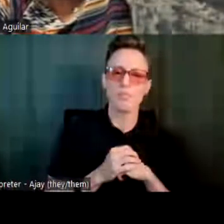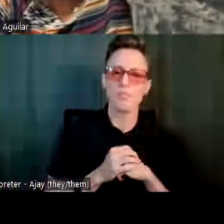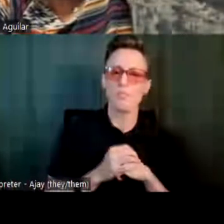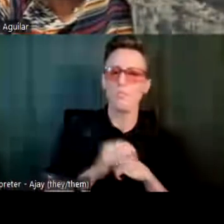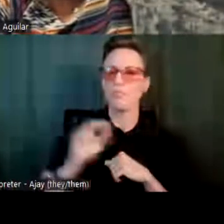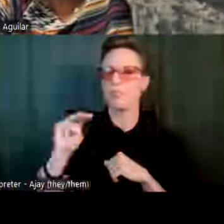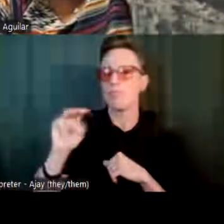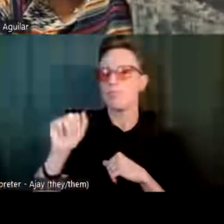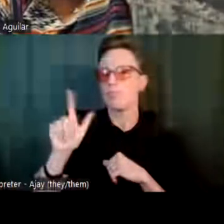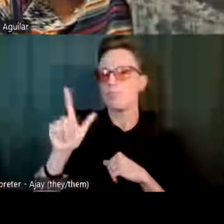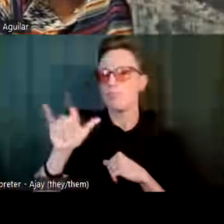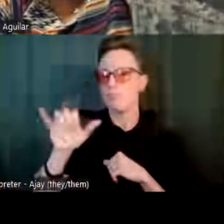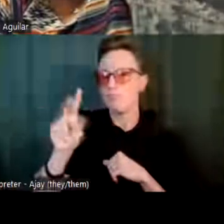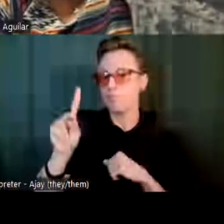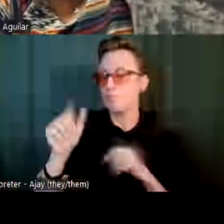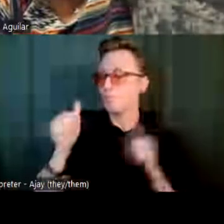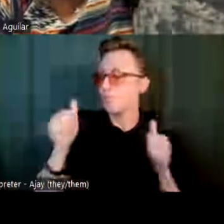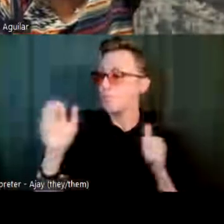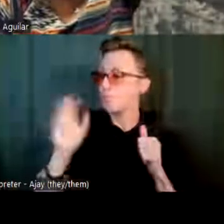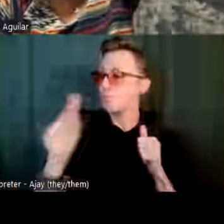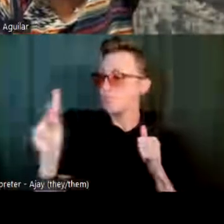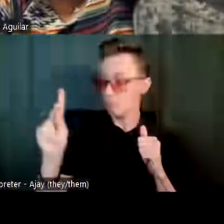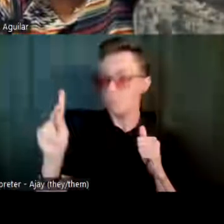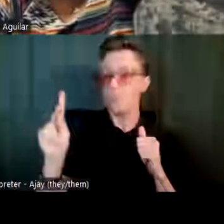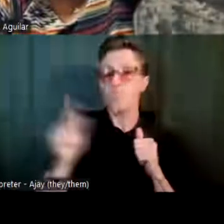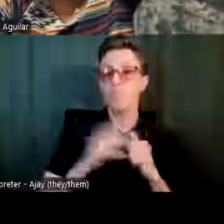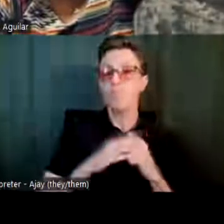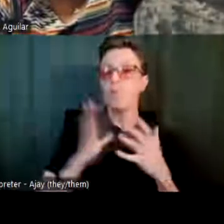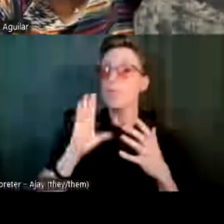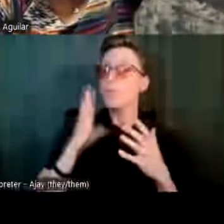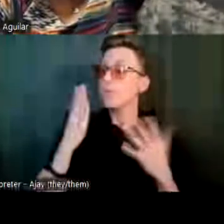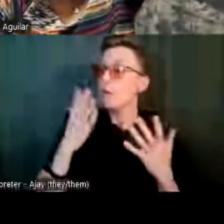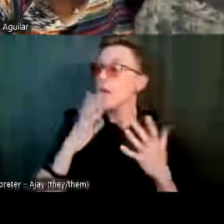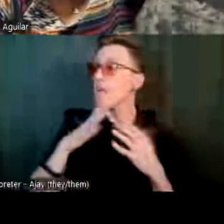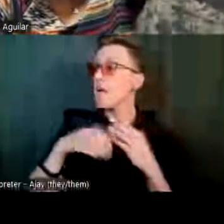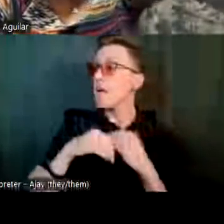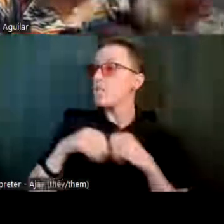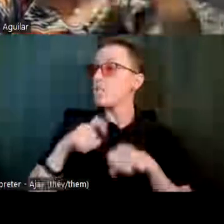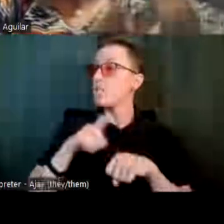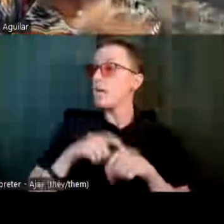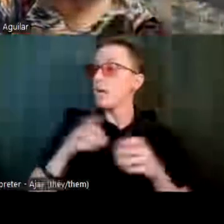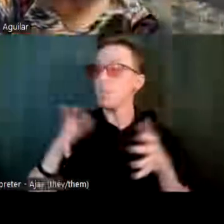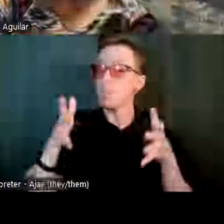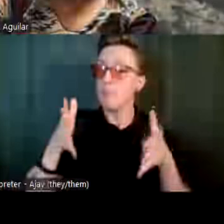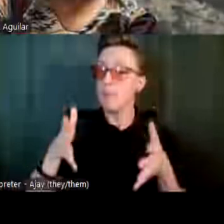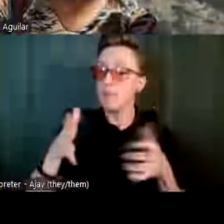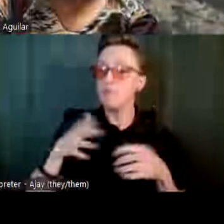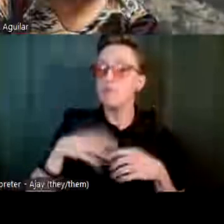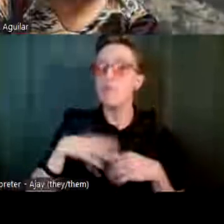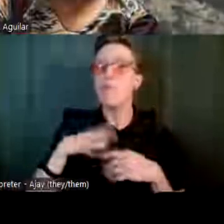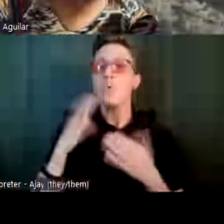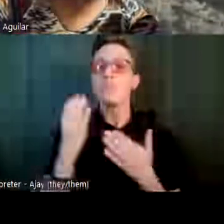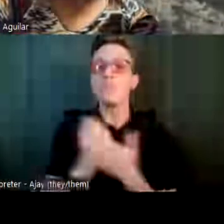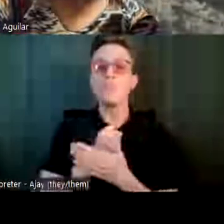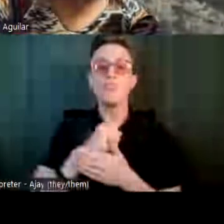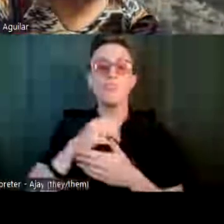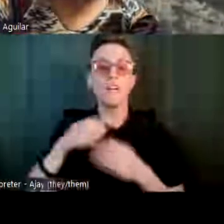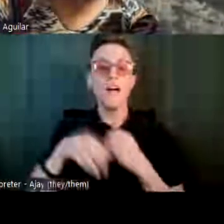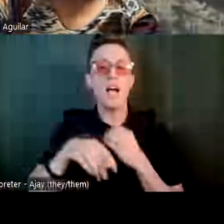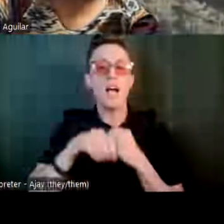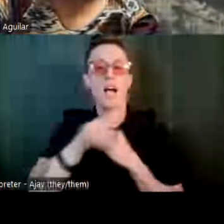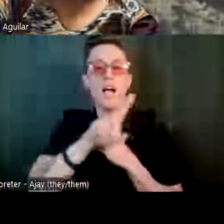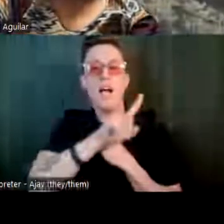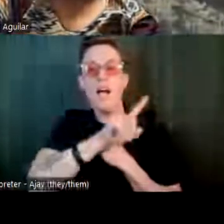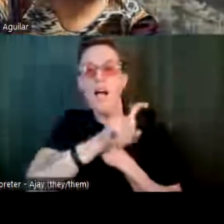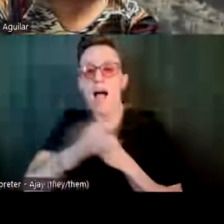Okay. And since we do have a bit of extra time slated, I wanted to just ask a real quick extra question. Let's make it a